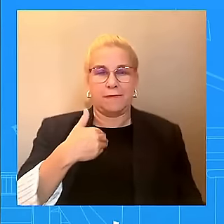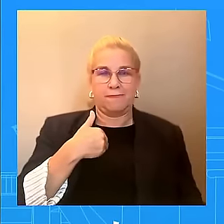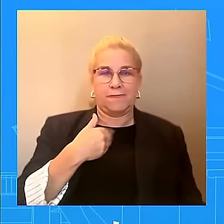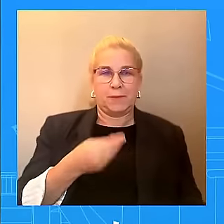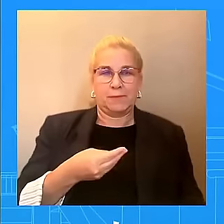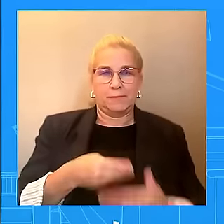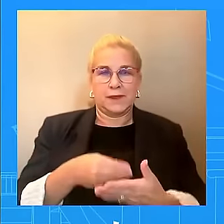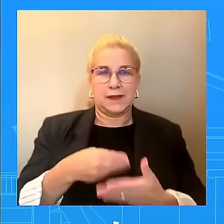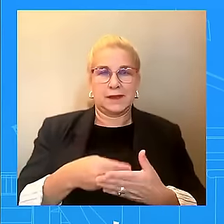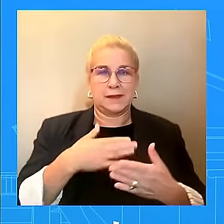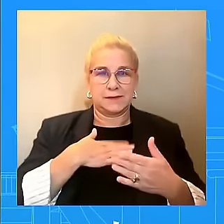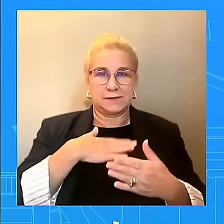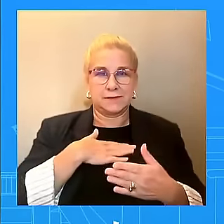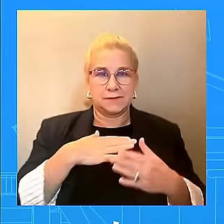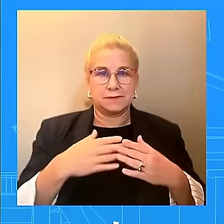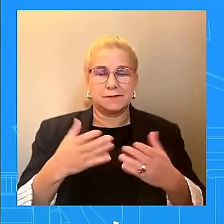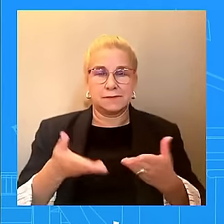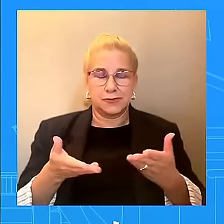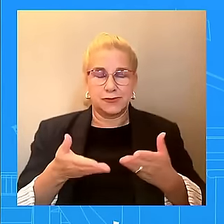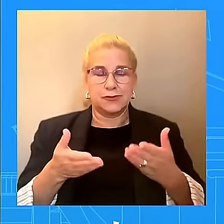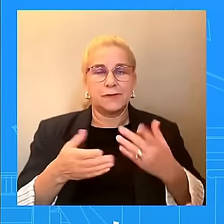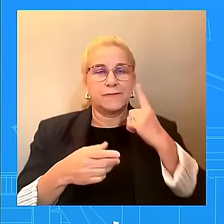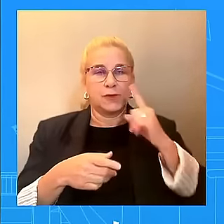and also Hurricane Milton.